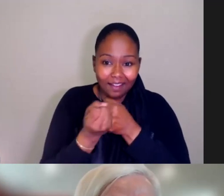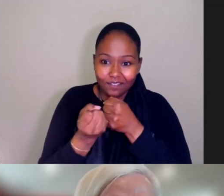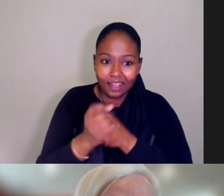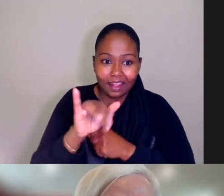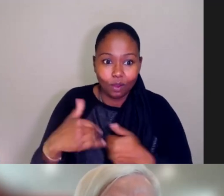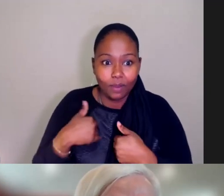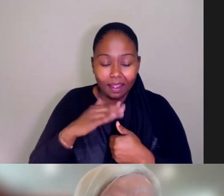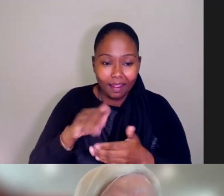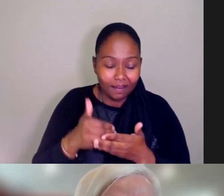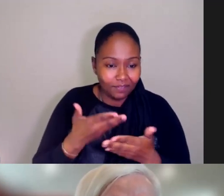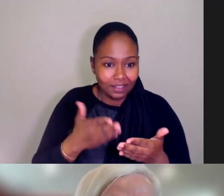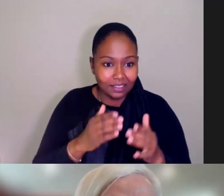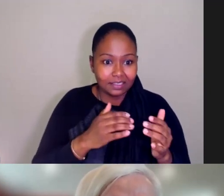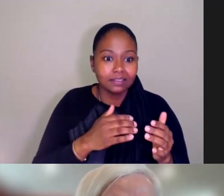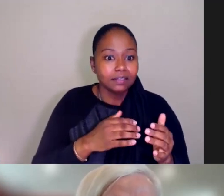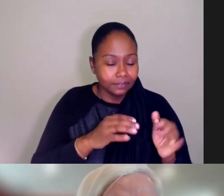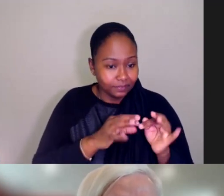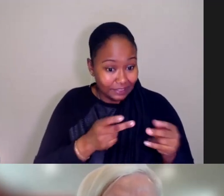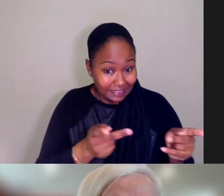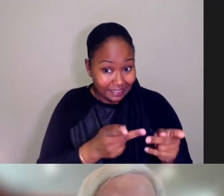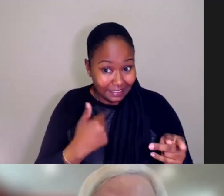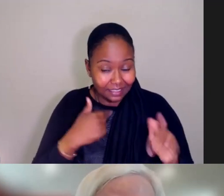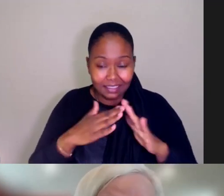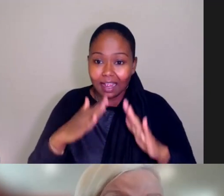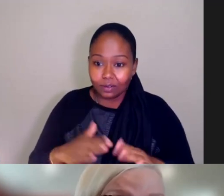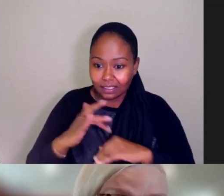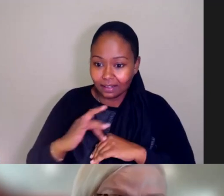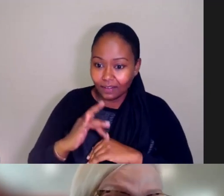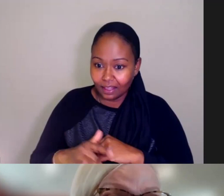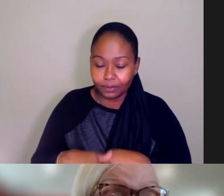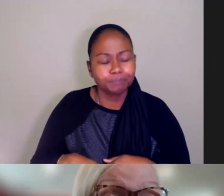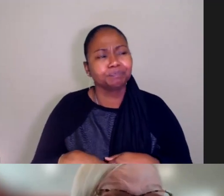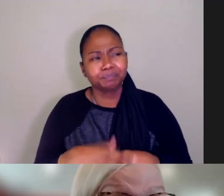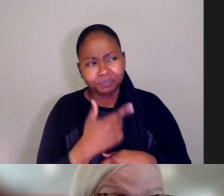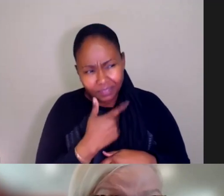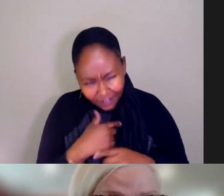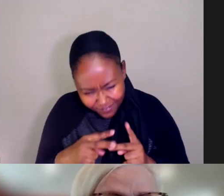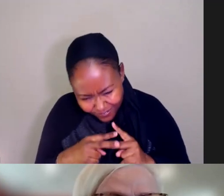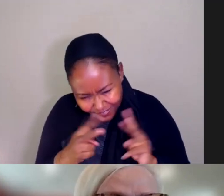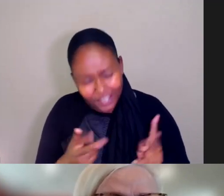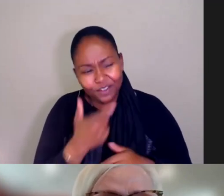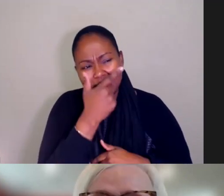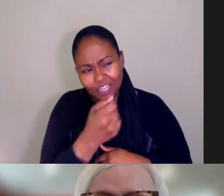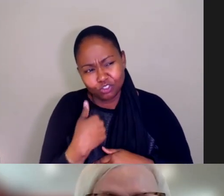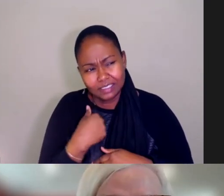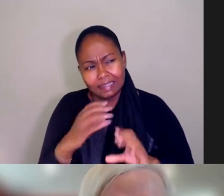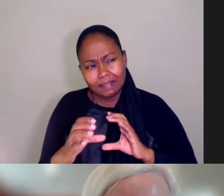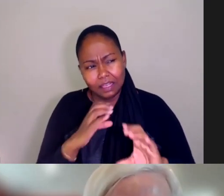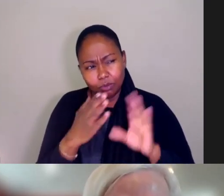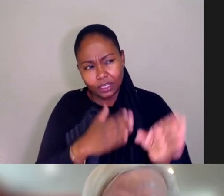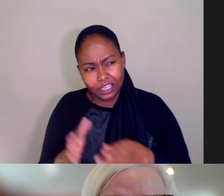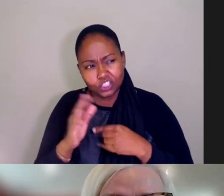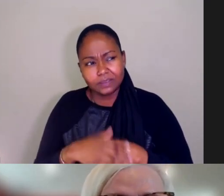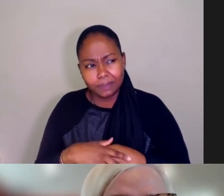and housing in the communities we live in as well. Be very interested in the communications plan that comes out of it. And certainly